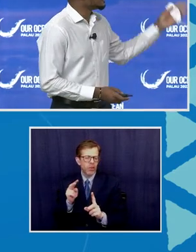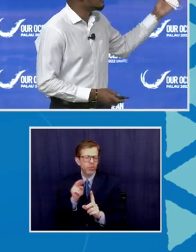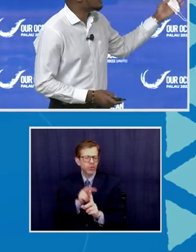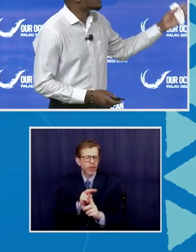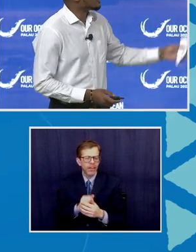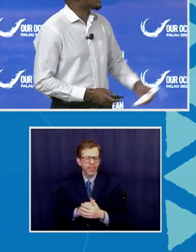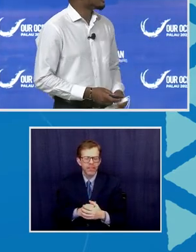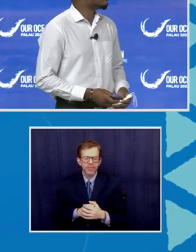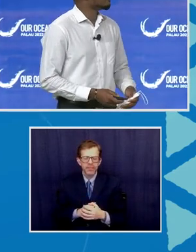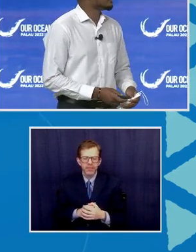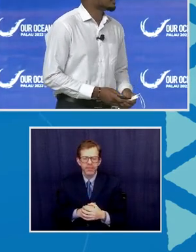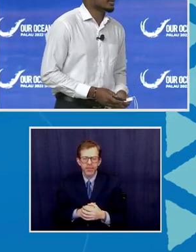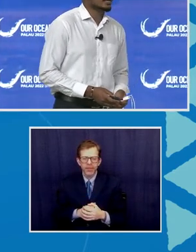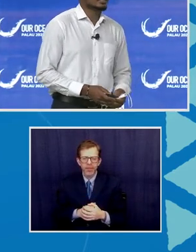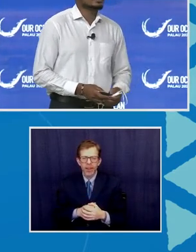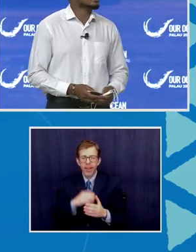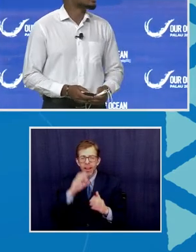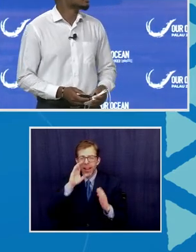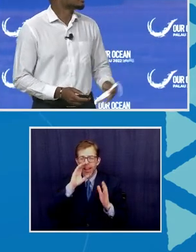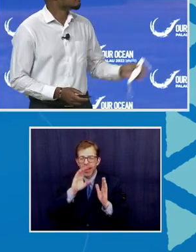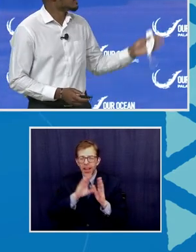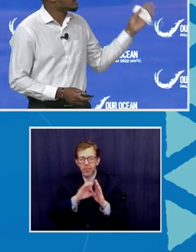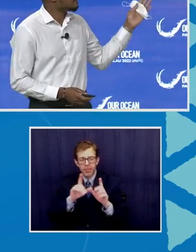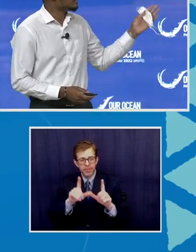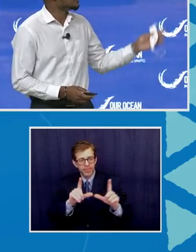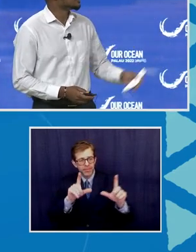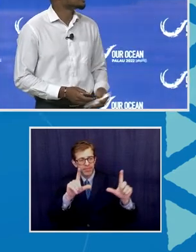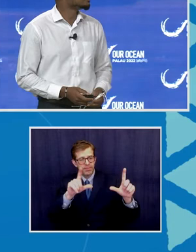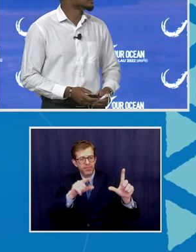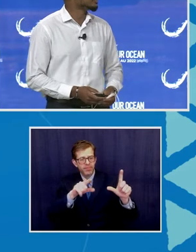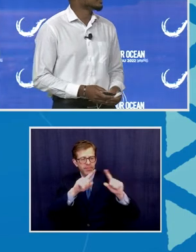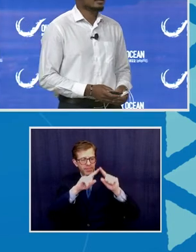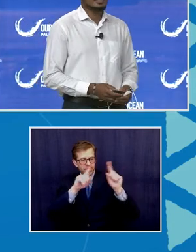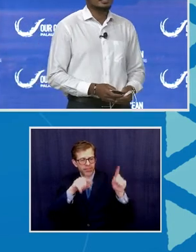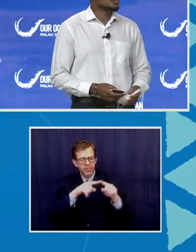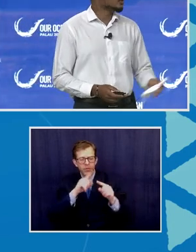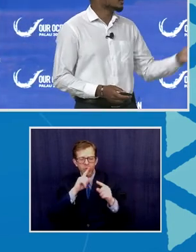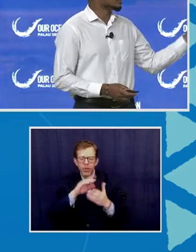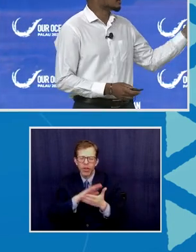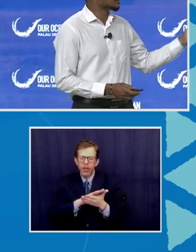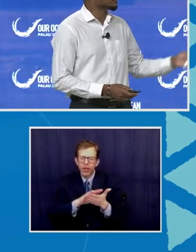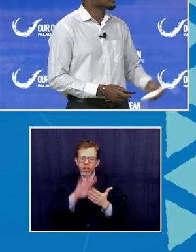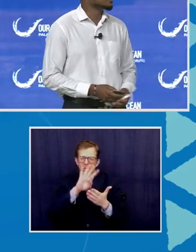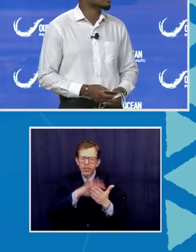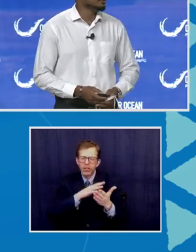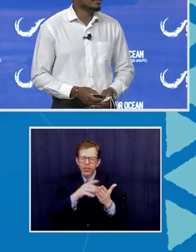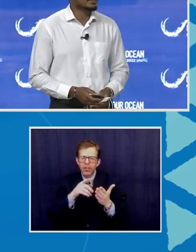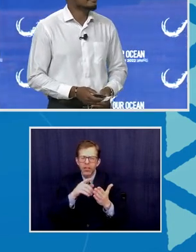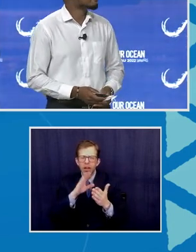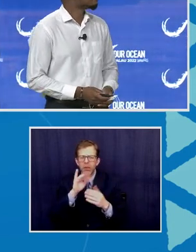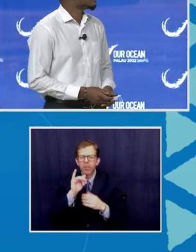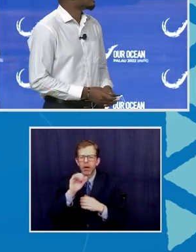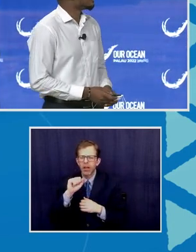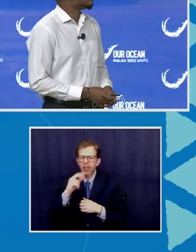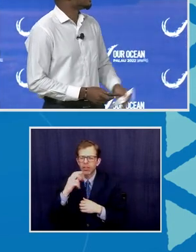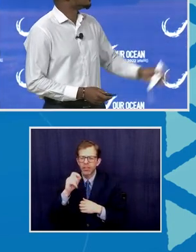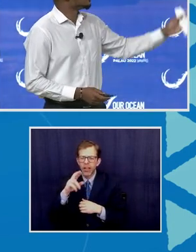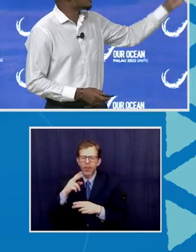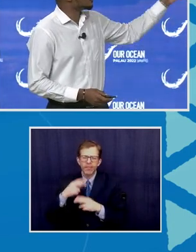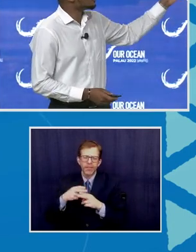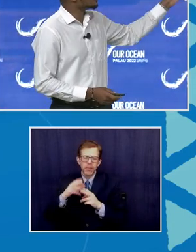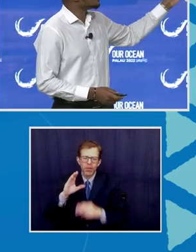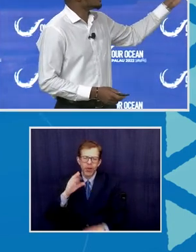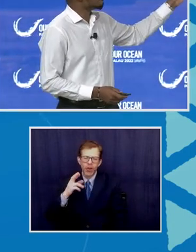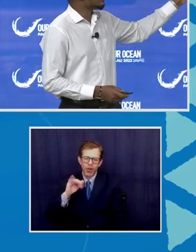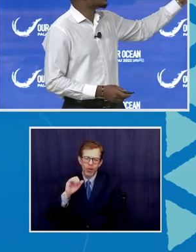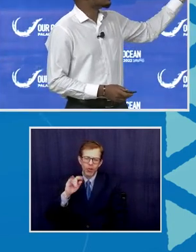this image that I have put here is a nice matrix by a scholar called Christian Borger that